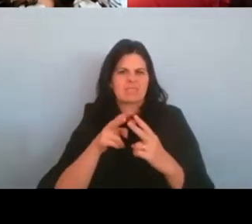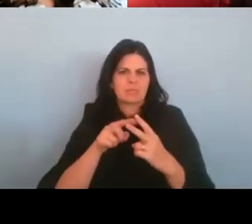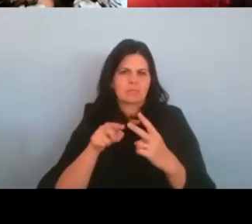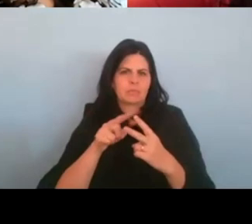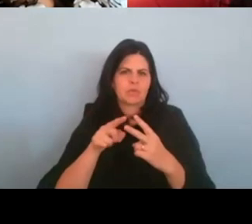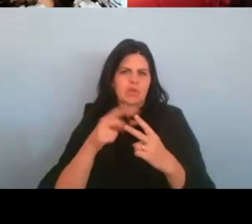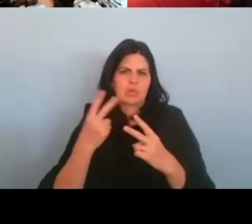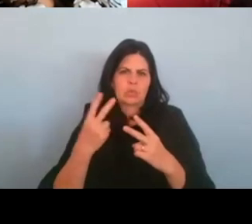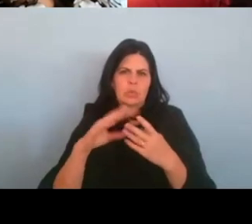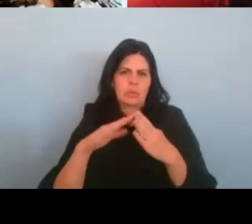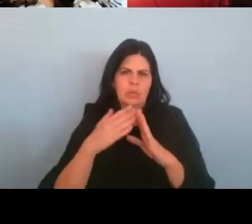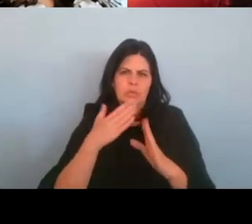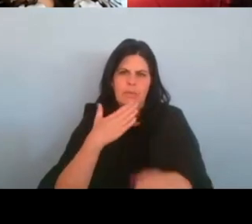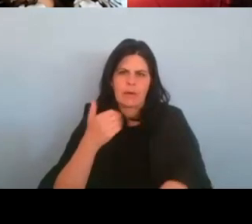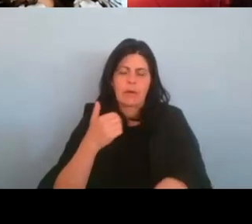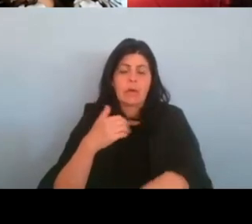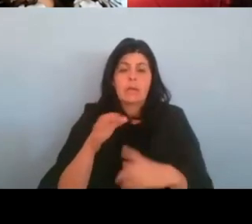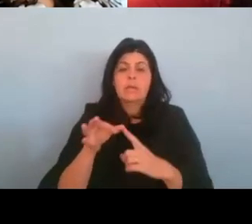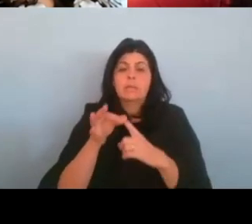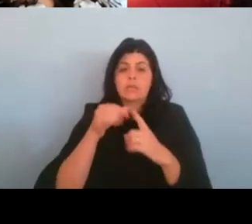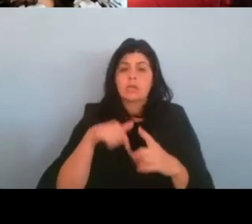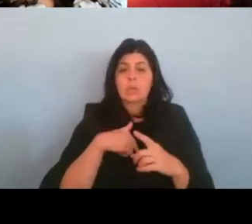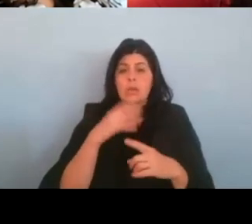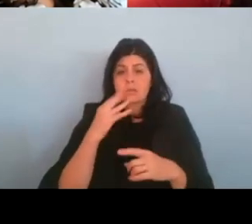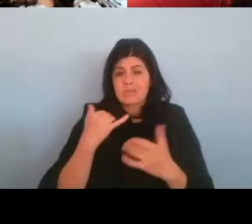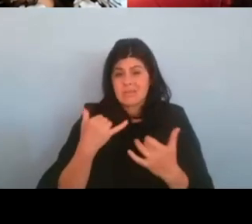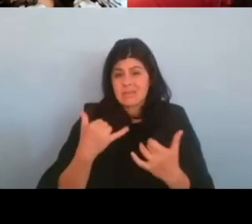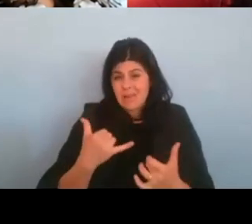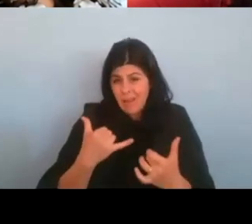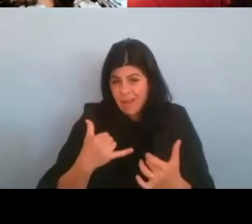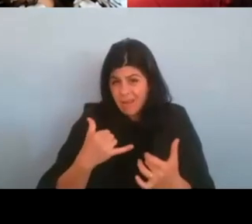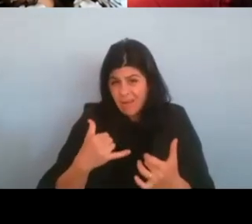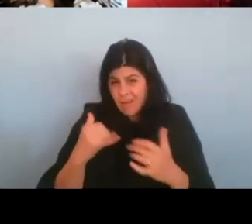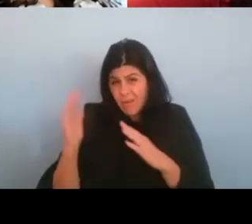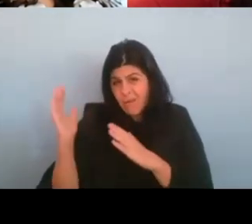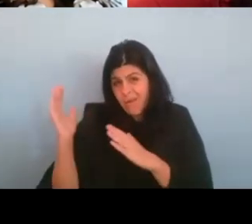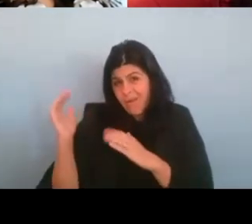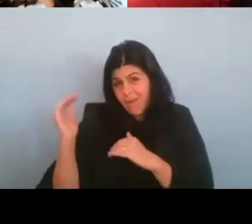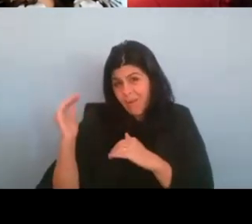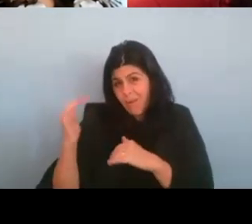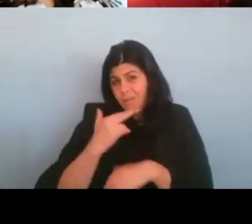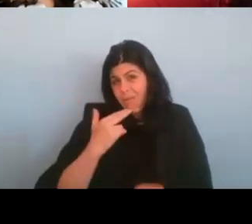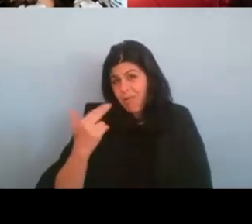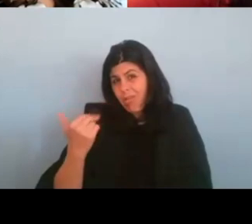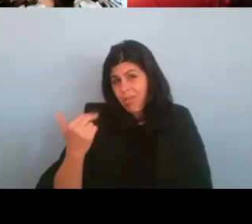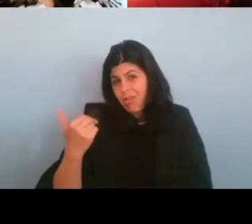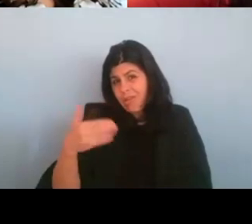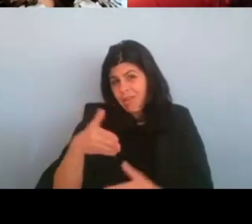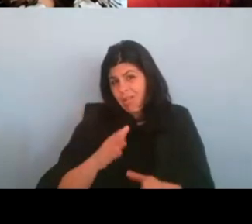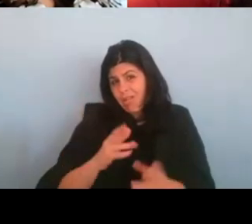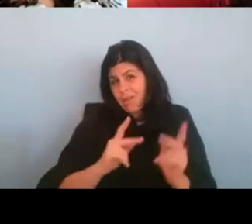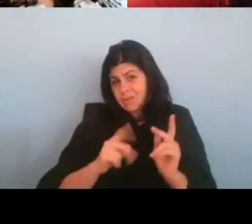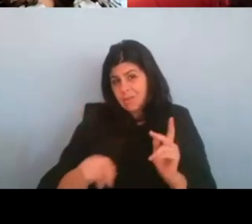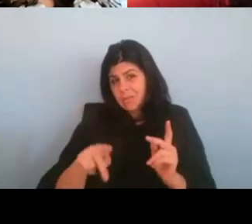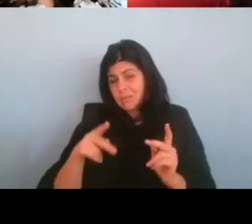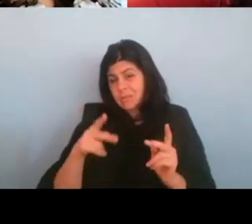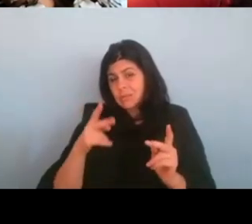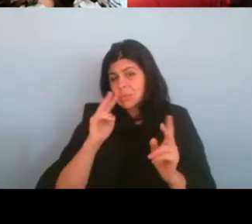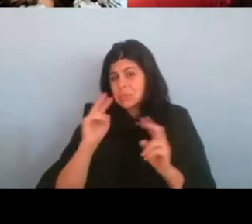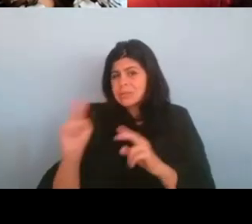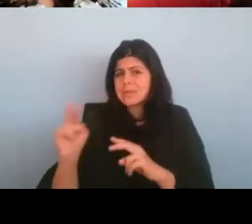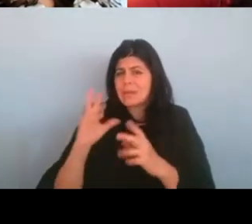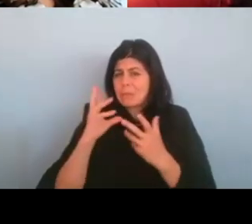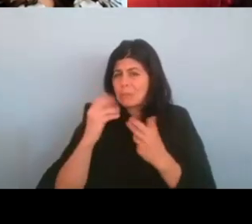especially with what we're experiencing now in the world, I hope that 13 allows people to see the beauty of Jewish life,